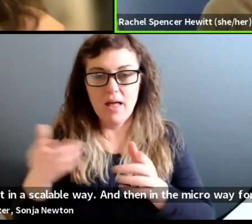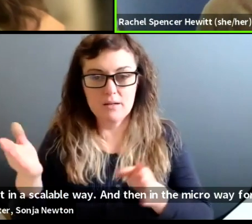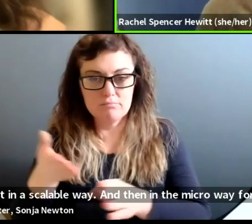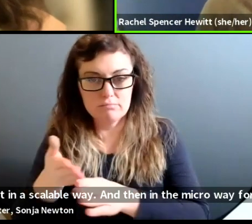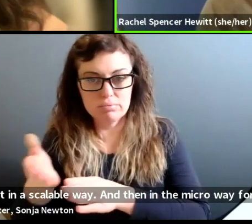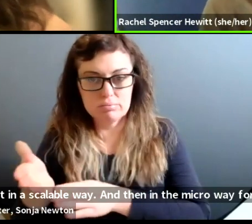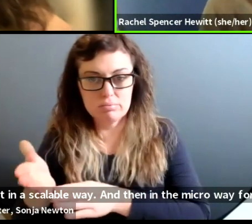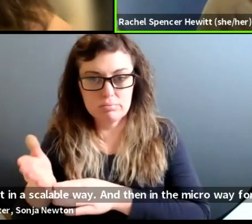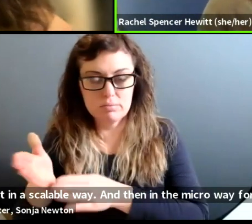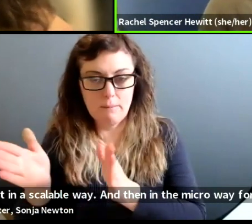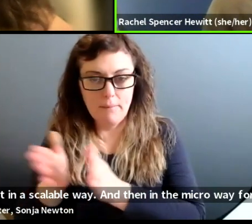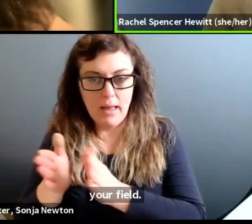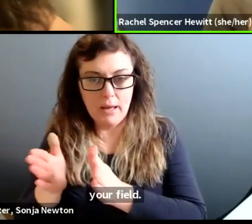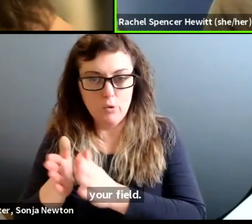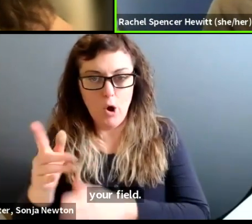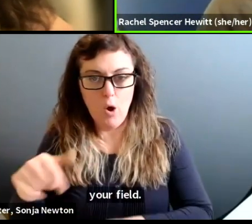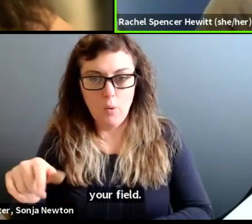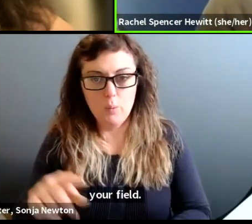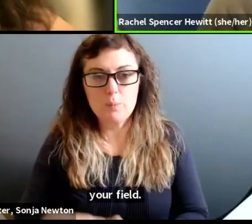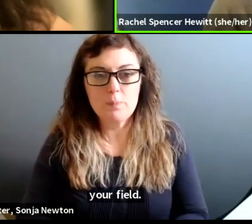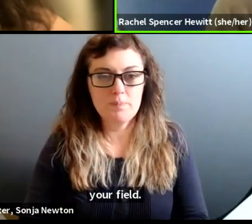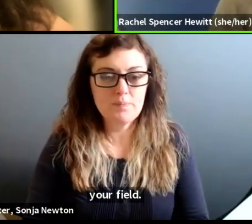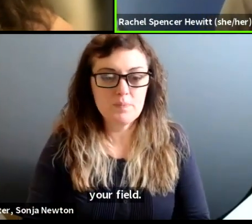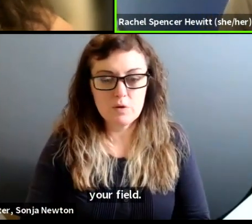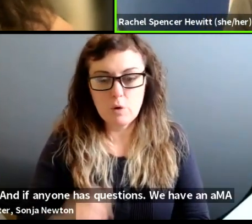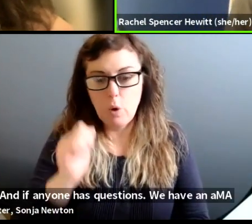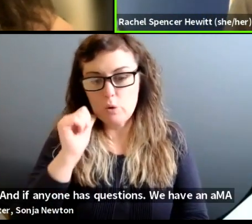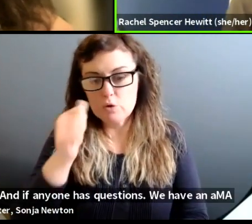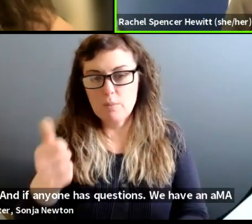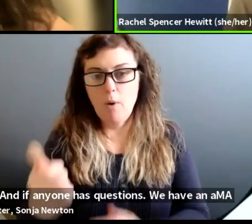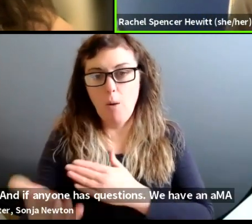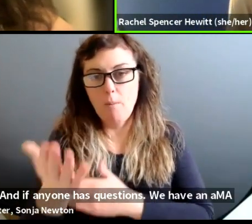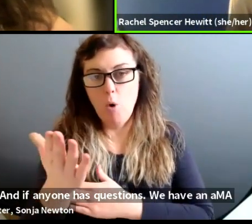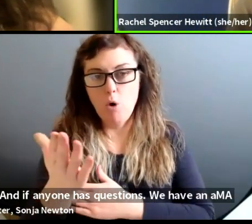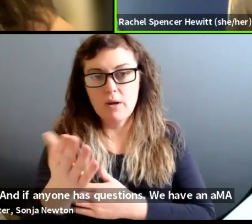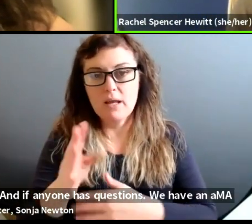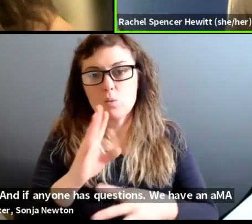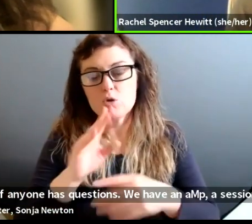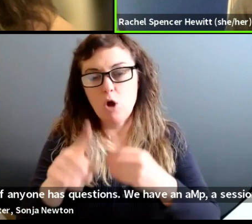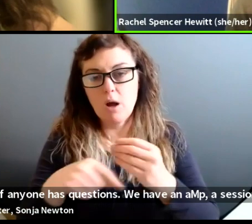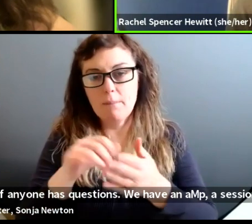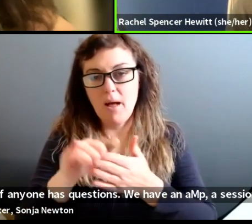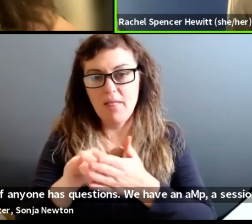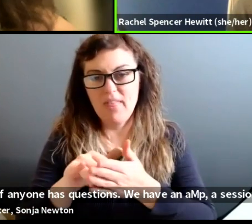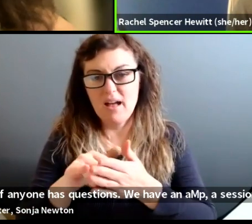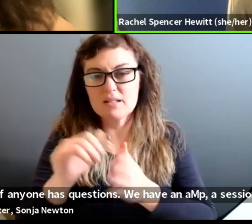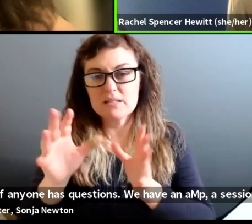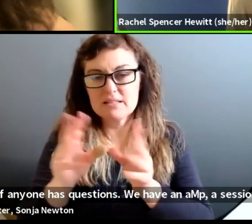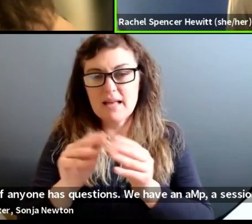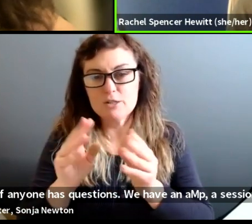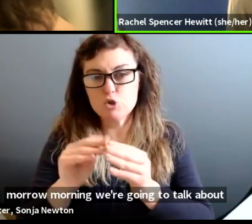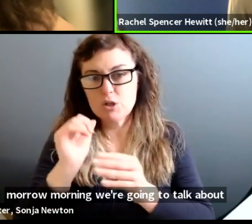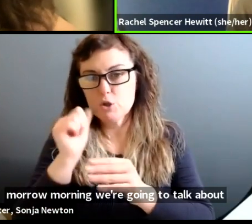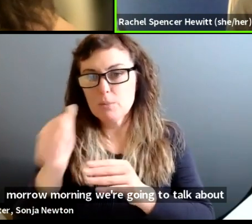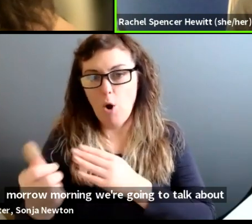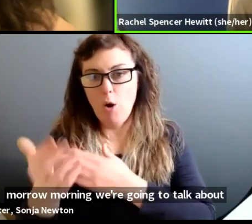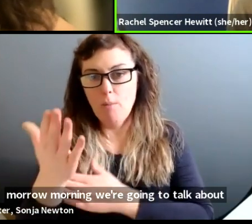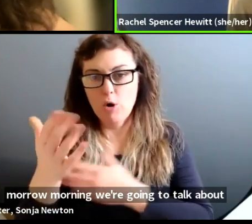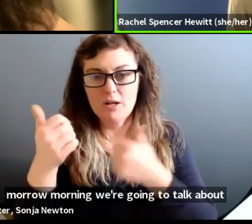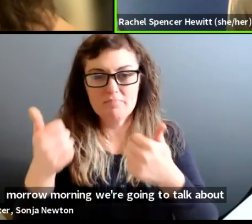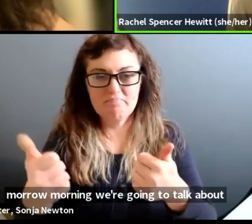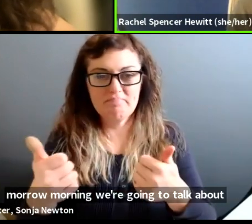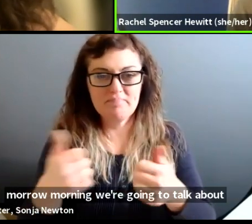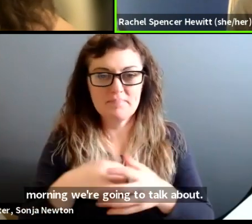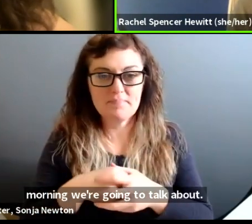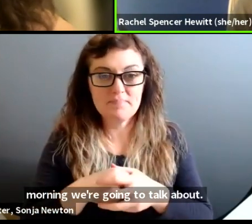if anyone has questions, we have an AMA session tomorrow morning where we can talk about that. Um, great. And any other questions in the